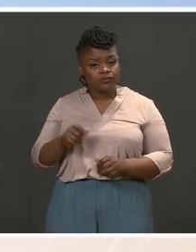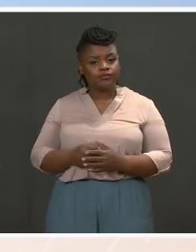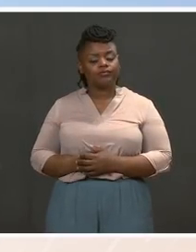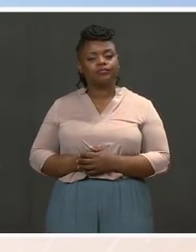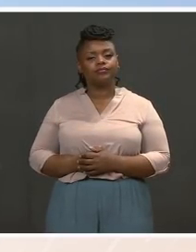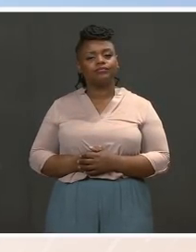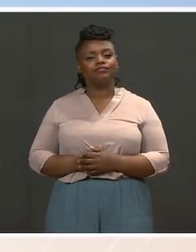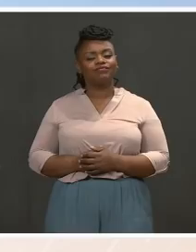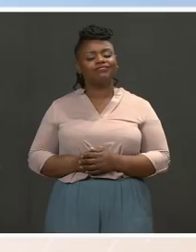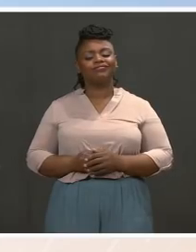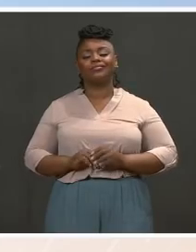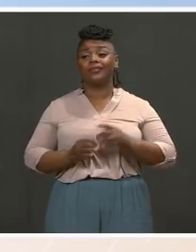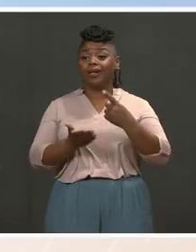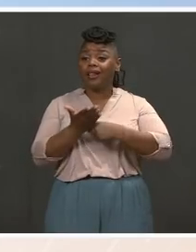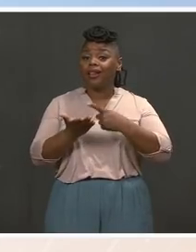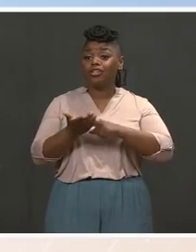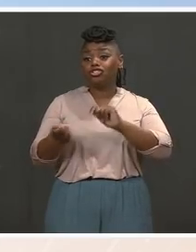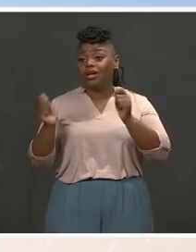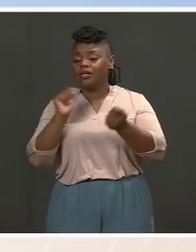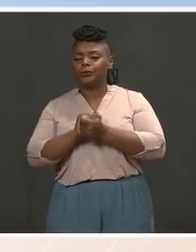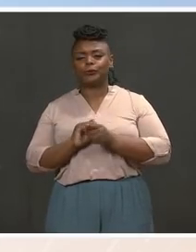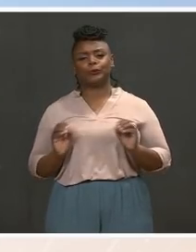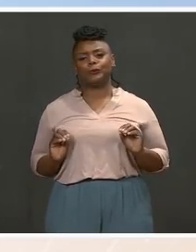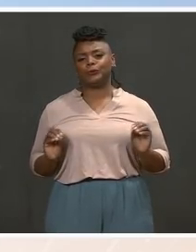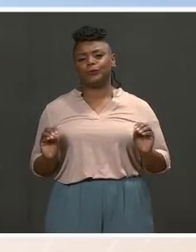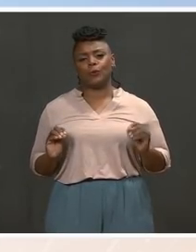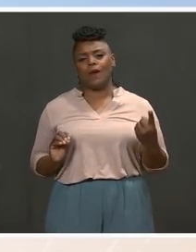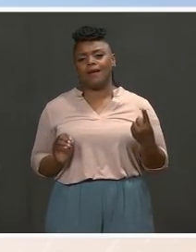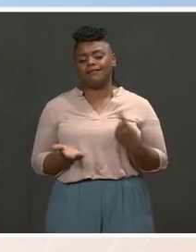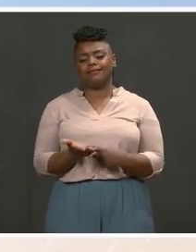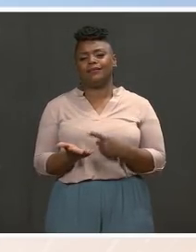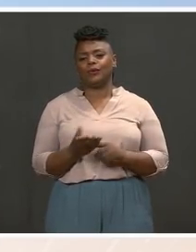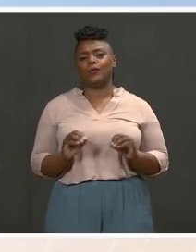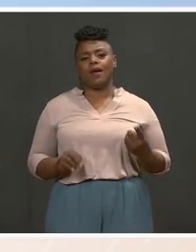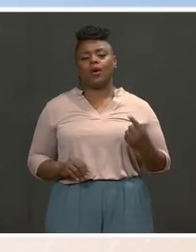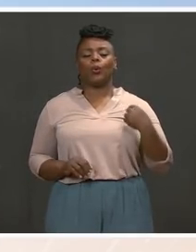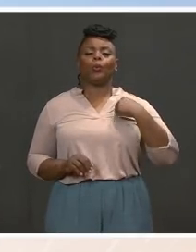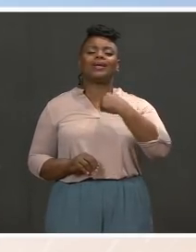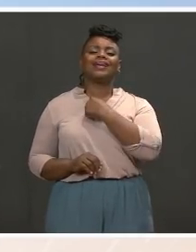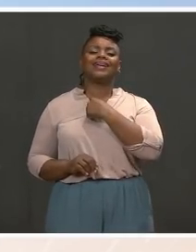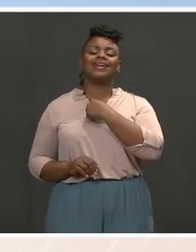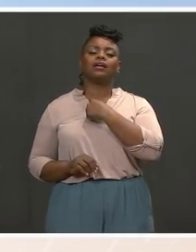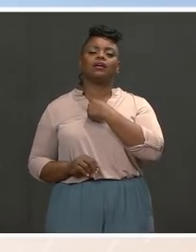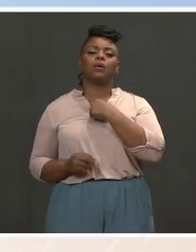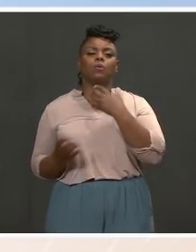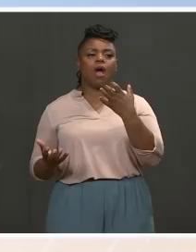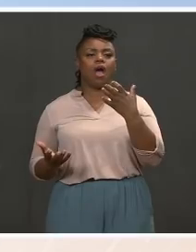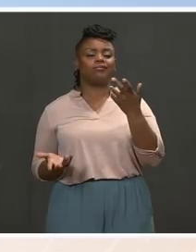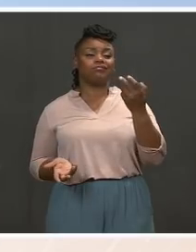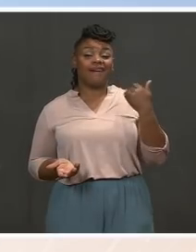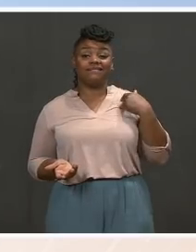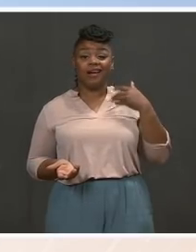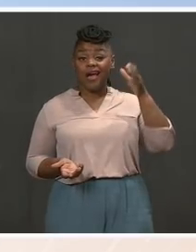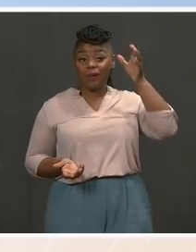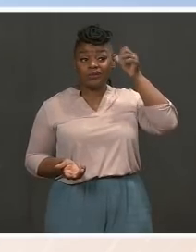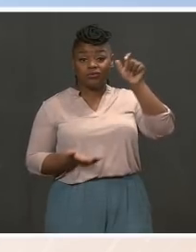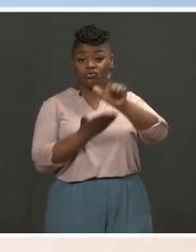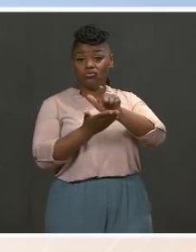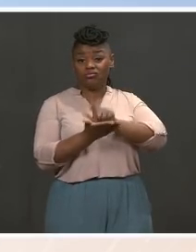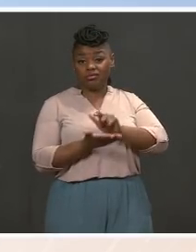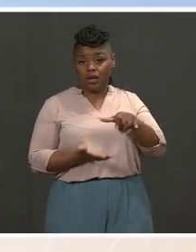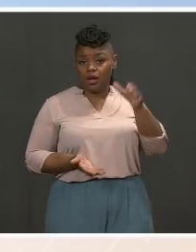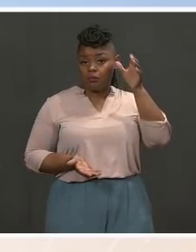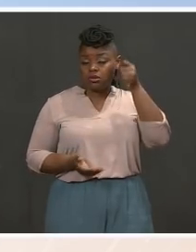Second Amendment. What our focus is on is putting in place common sense measures that will make our community safer, make